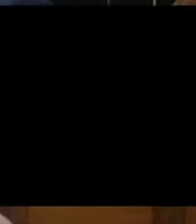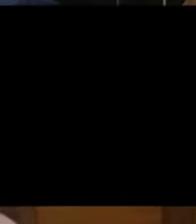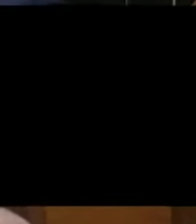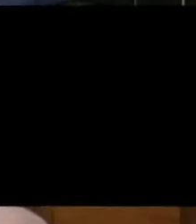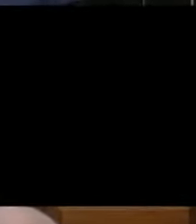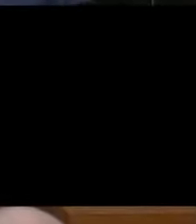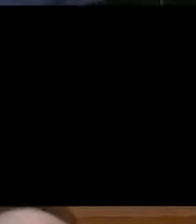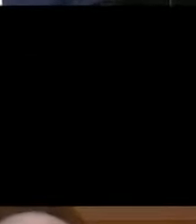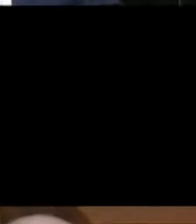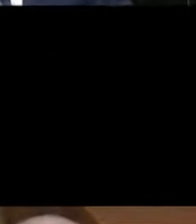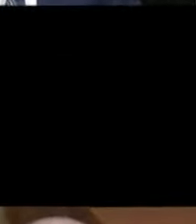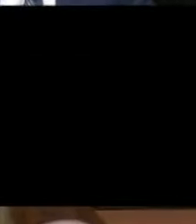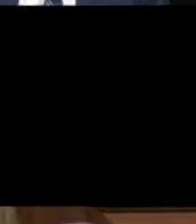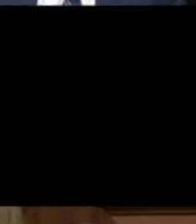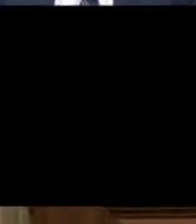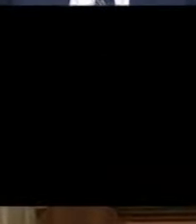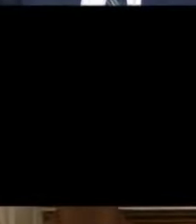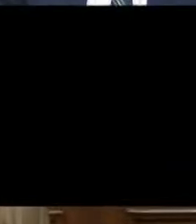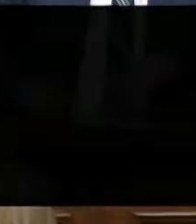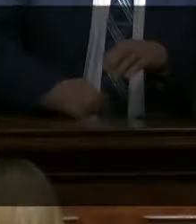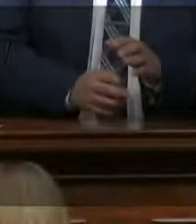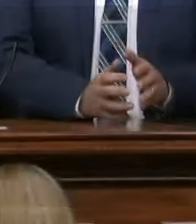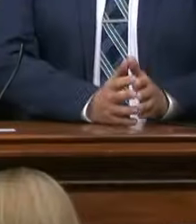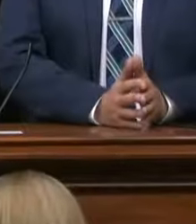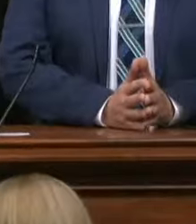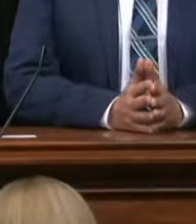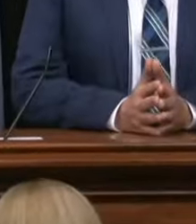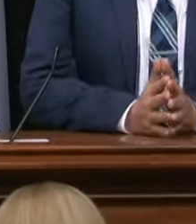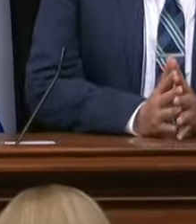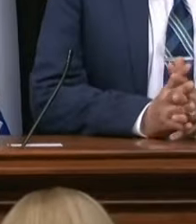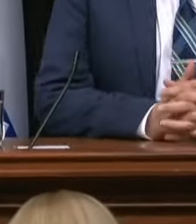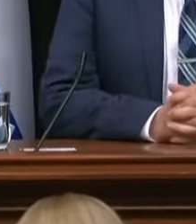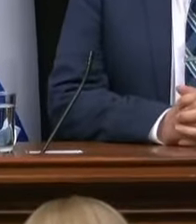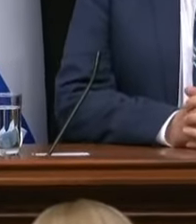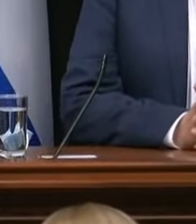To begin, I'd like to talk about vaccination a little bit. We're Thursday, so we'll start with that.